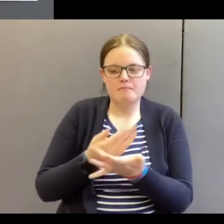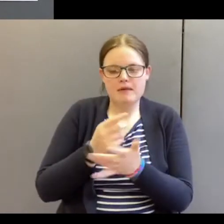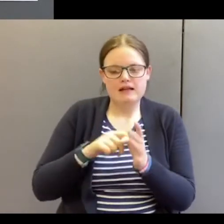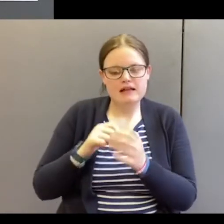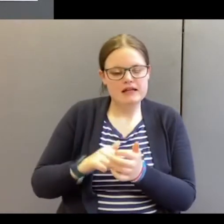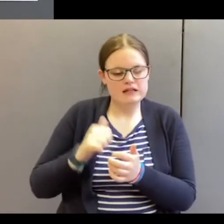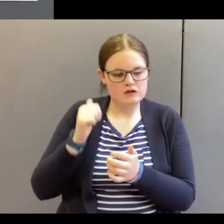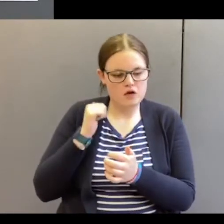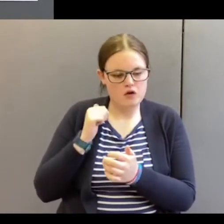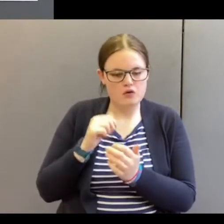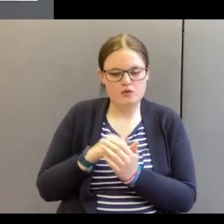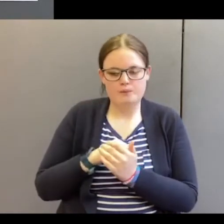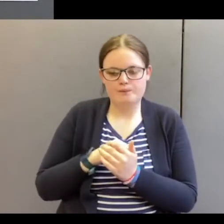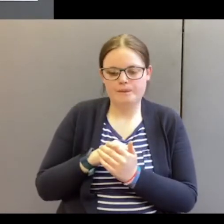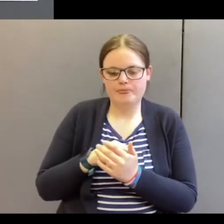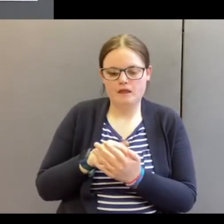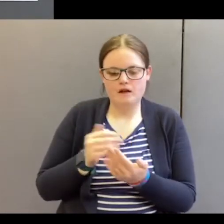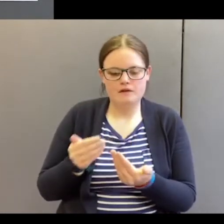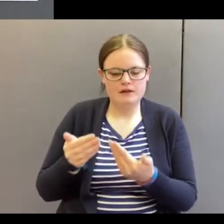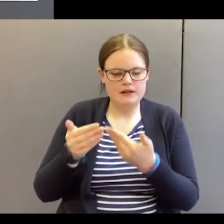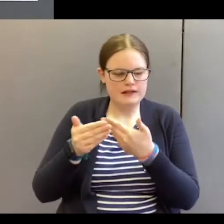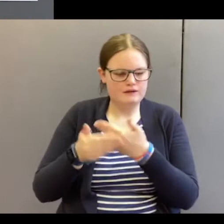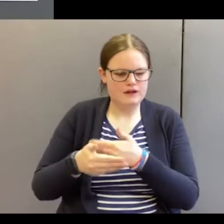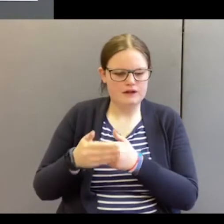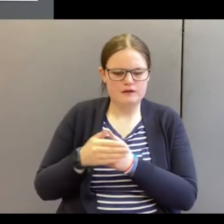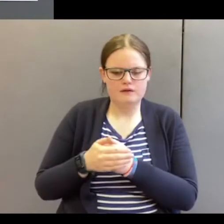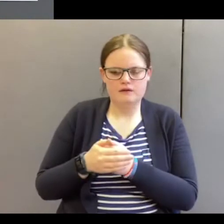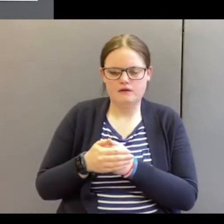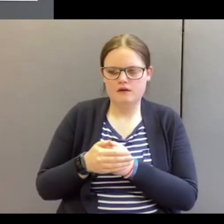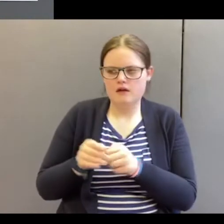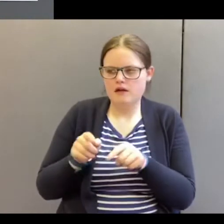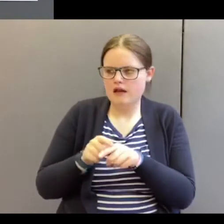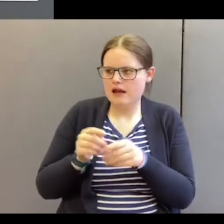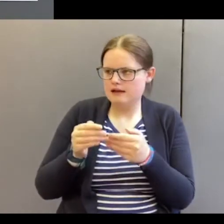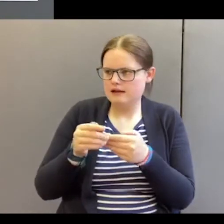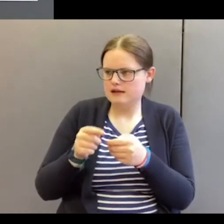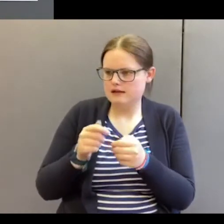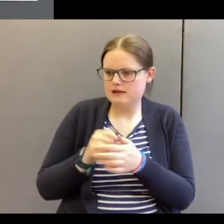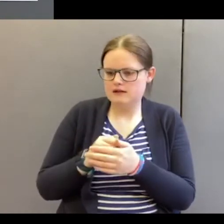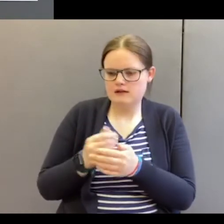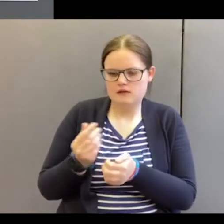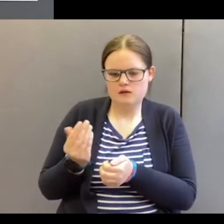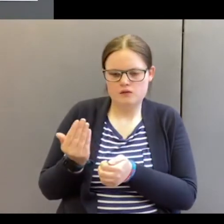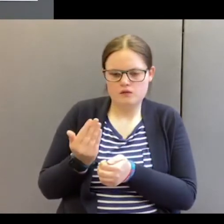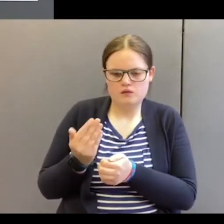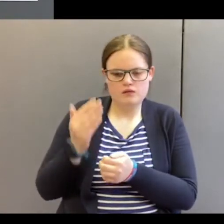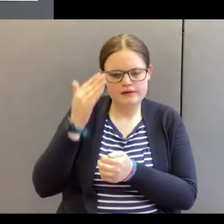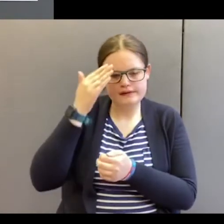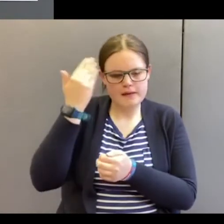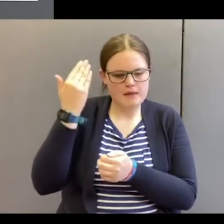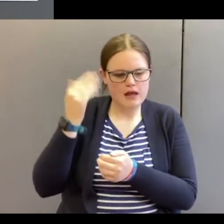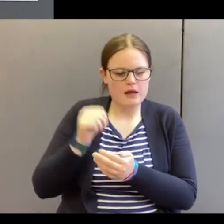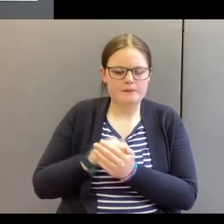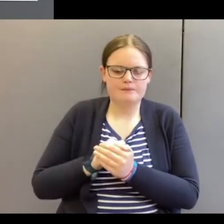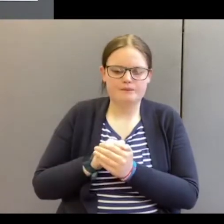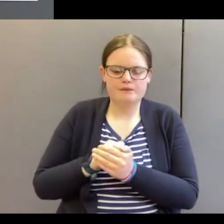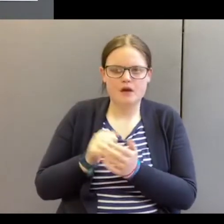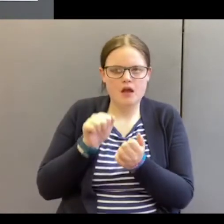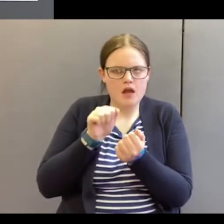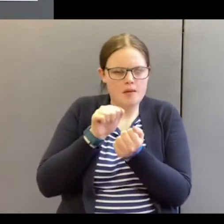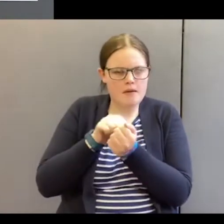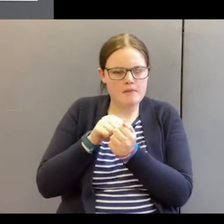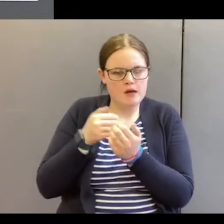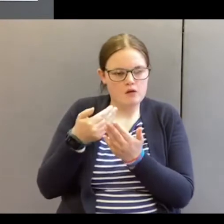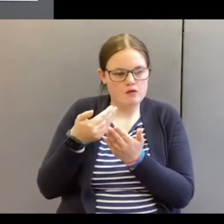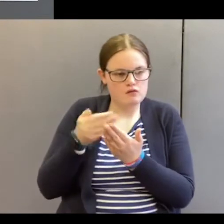ago, it was on an evening, a little like this, coming towards summer. And I can remember